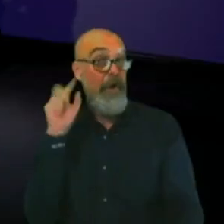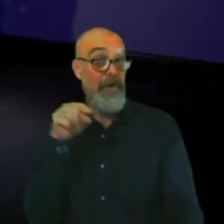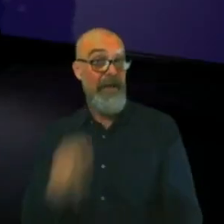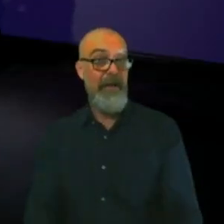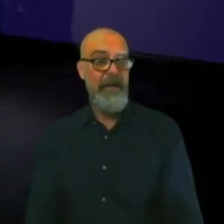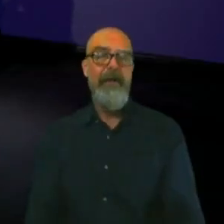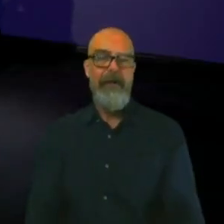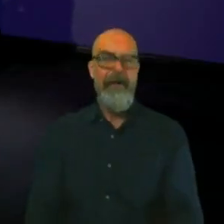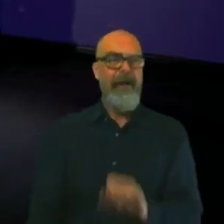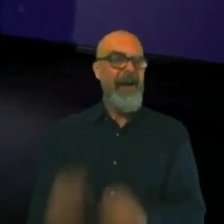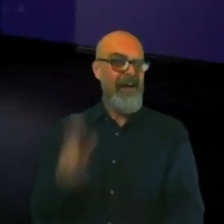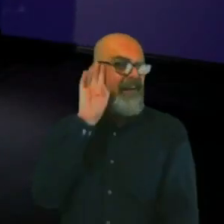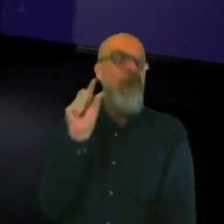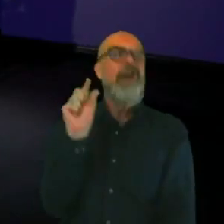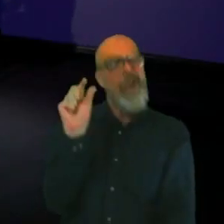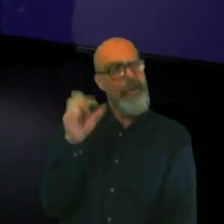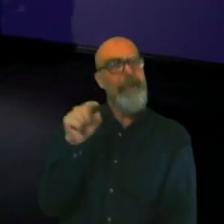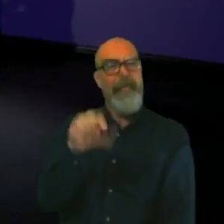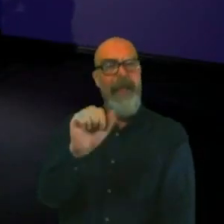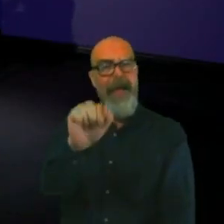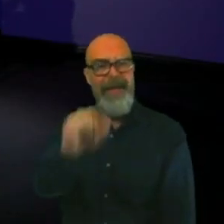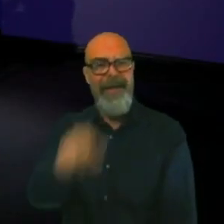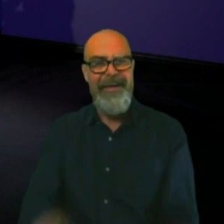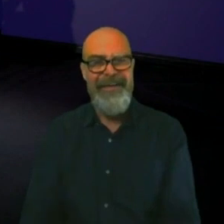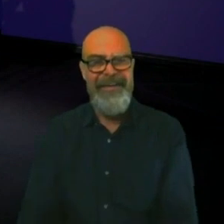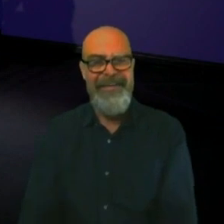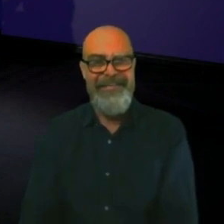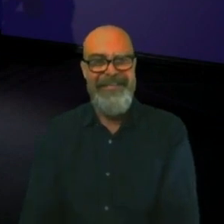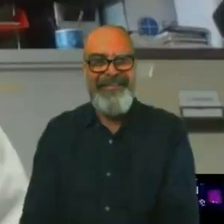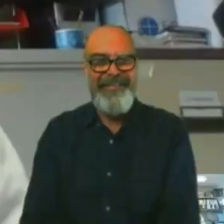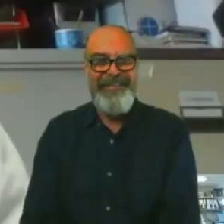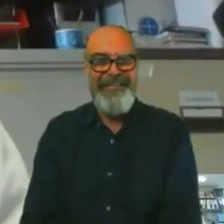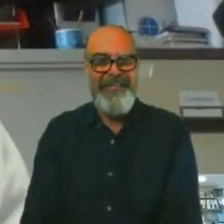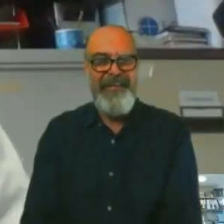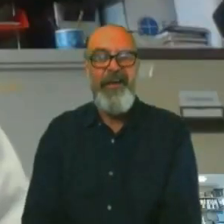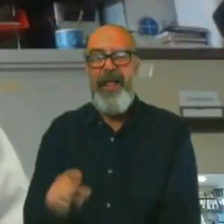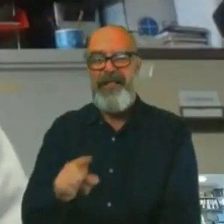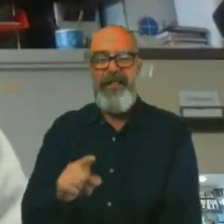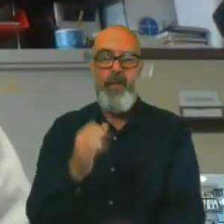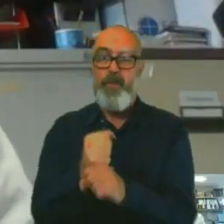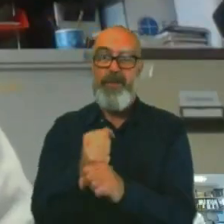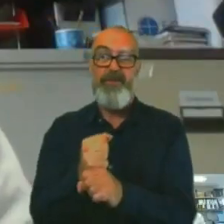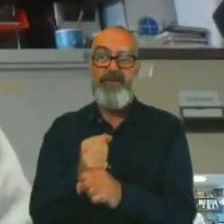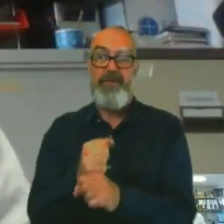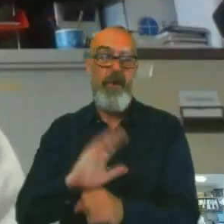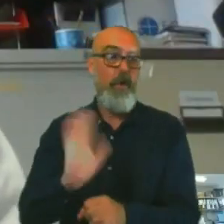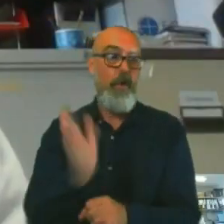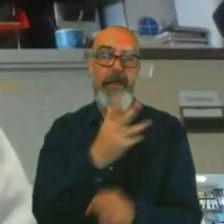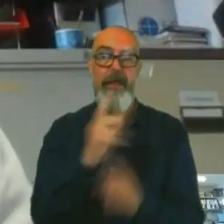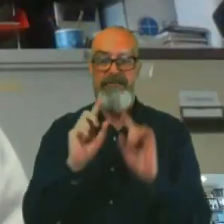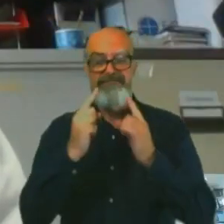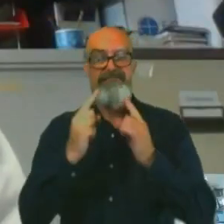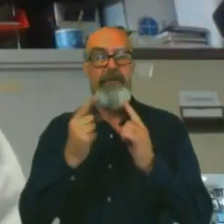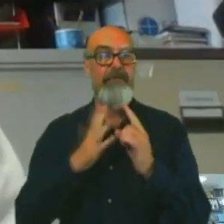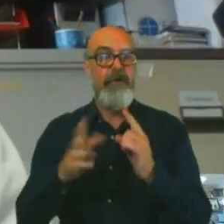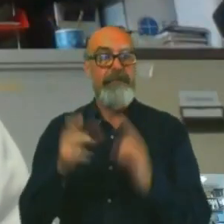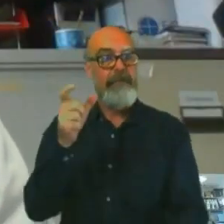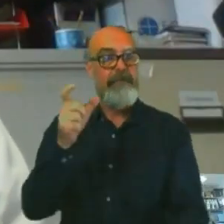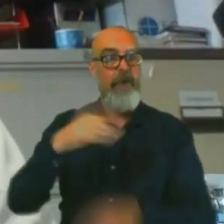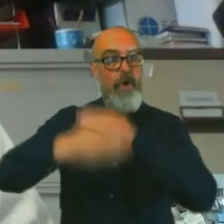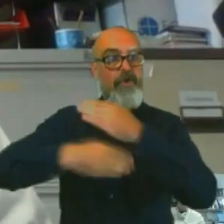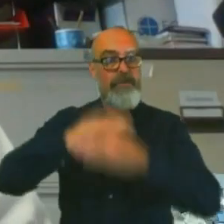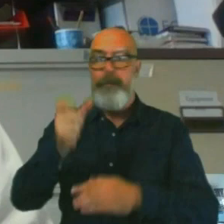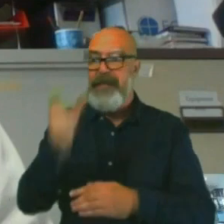little bit about it, yeah. Yeah, so we get all the swabs from hospital patients and we're able to use